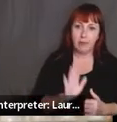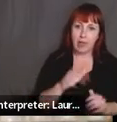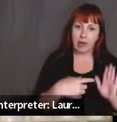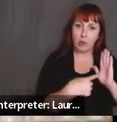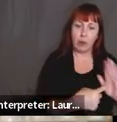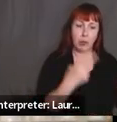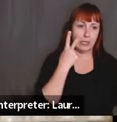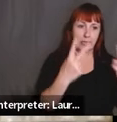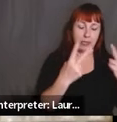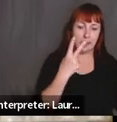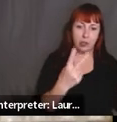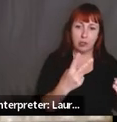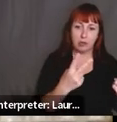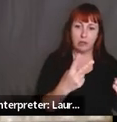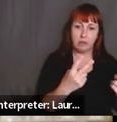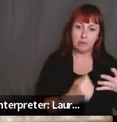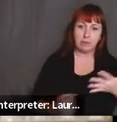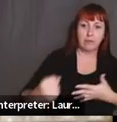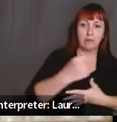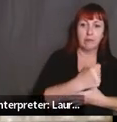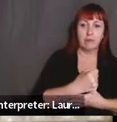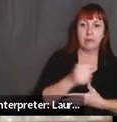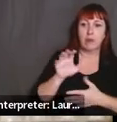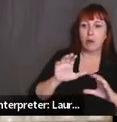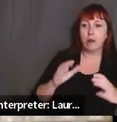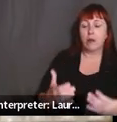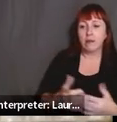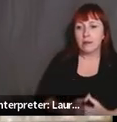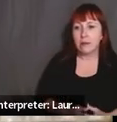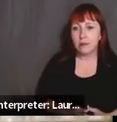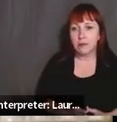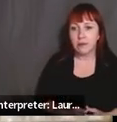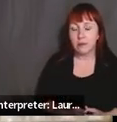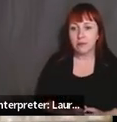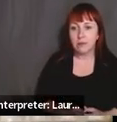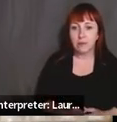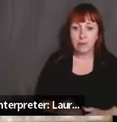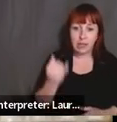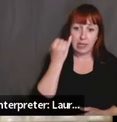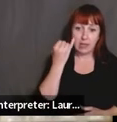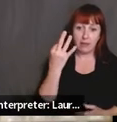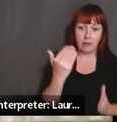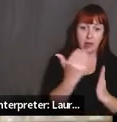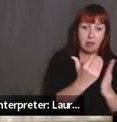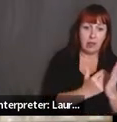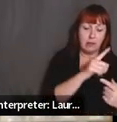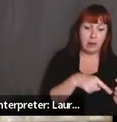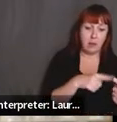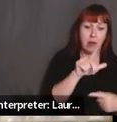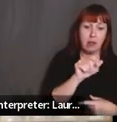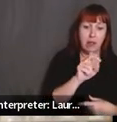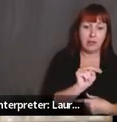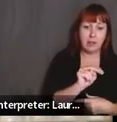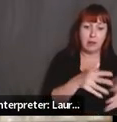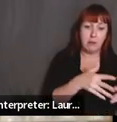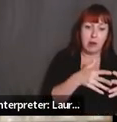always something that definitely needs to be at the forefront of your classroom, making sure that if you're having a lesson about Latin America or the Caribbean,